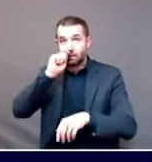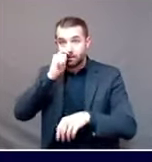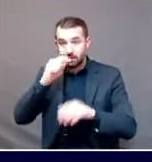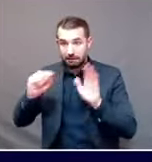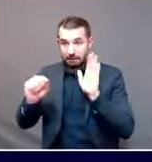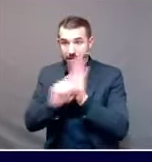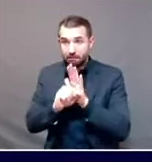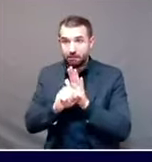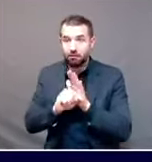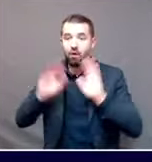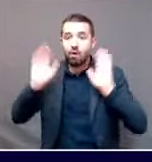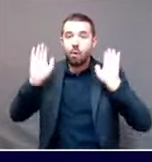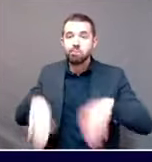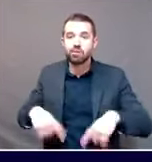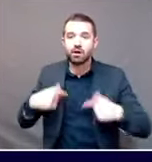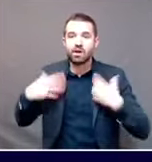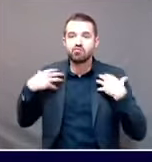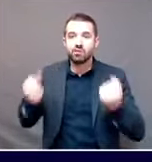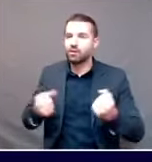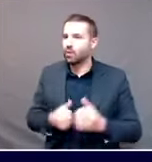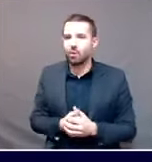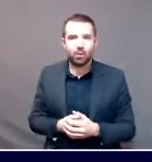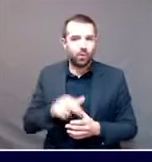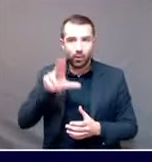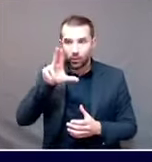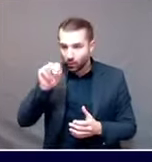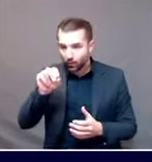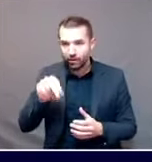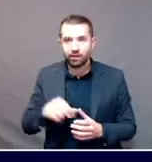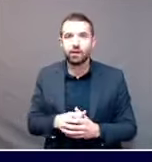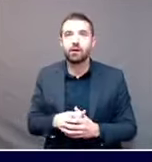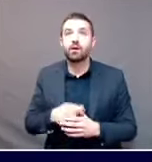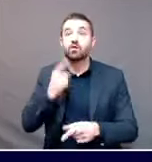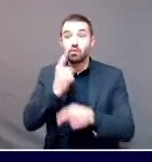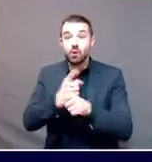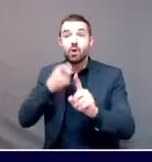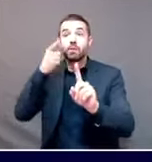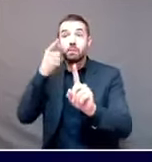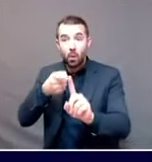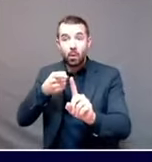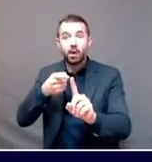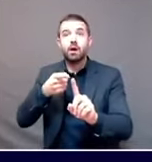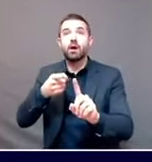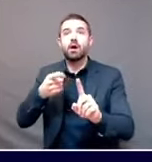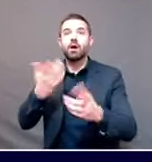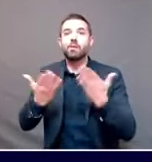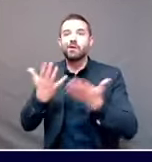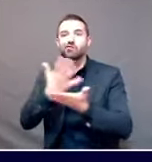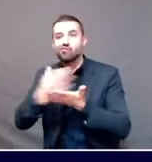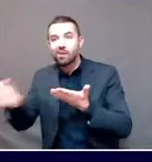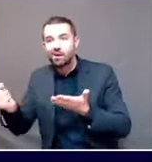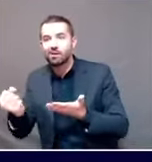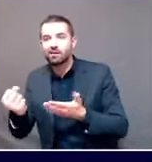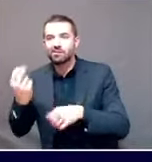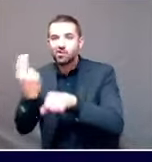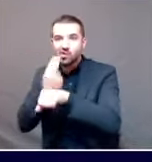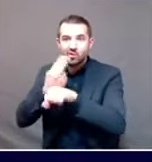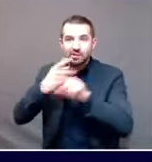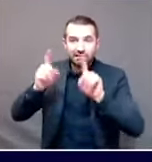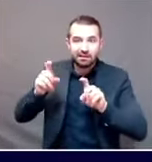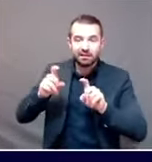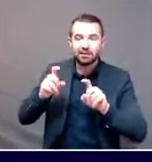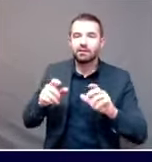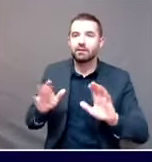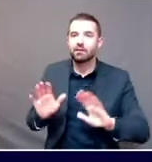is it incurs additional testing at a time when, although we have great capacity, it's still a precious resource. But the other,